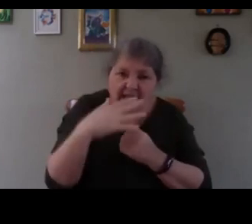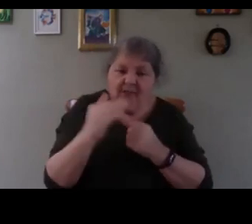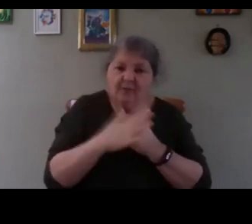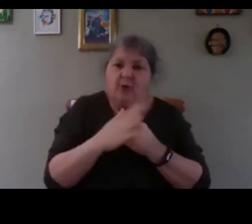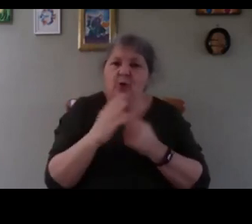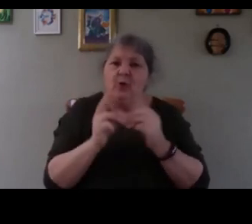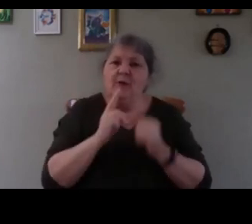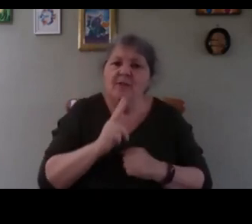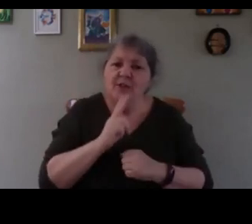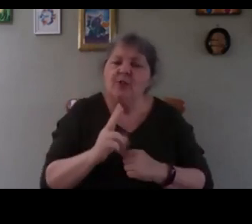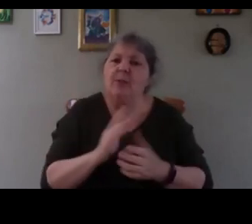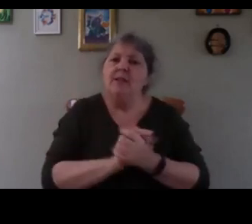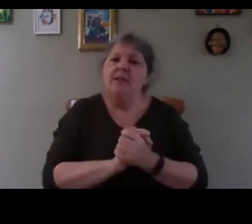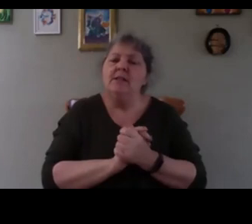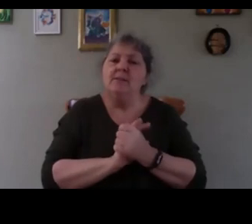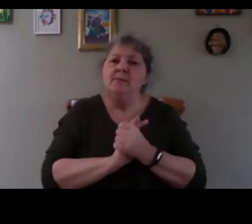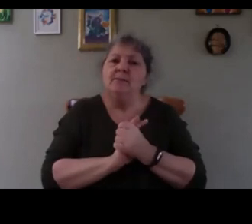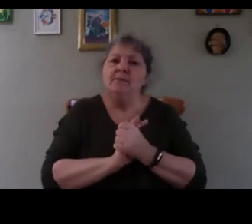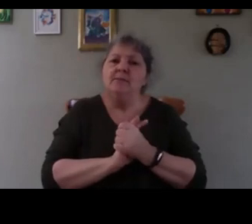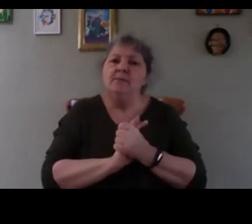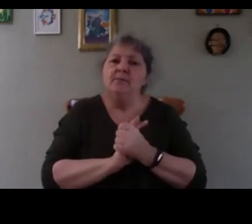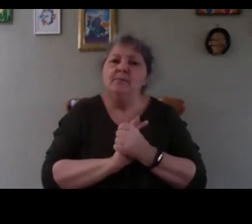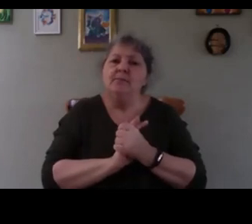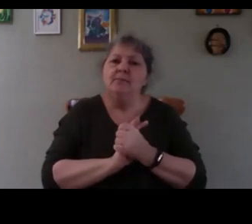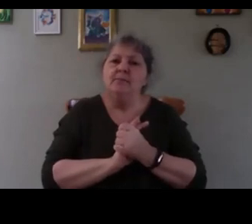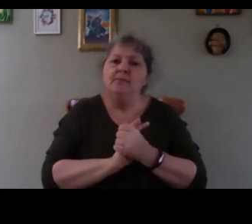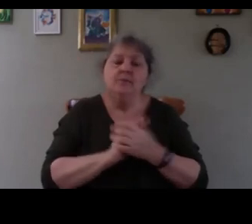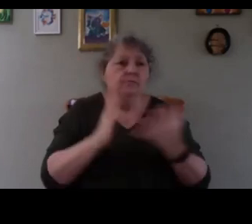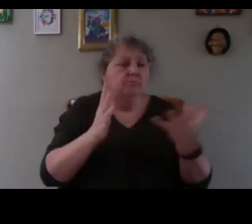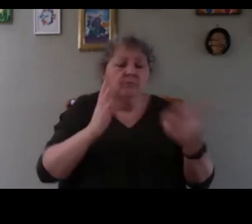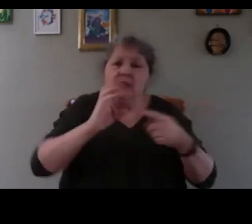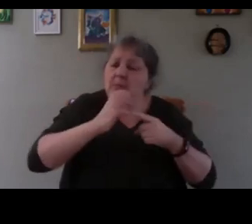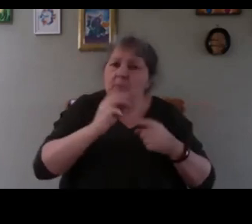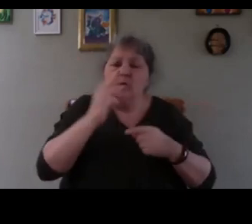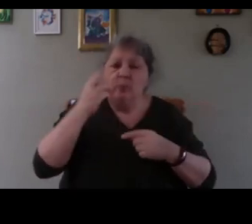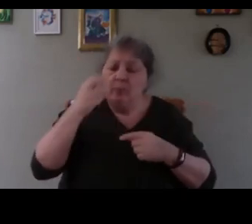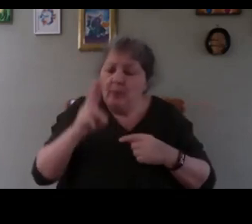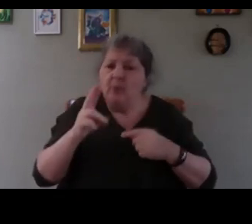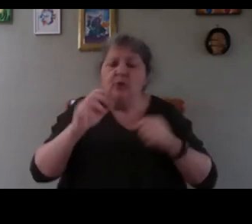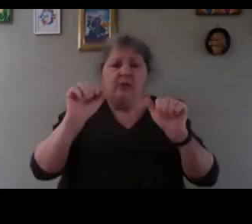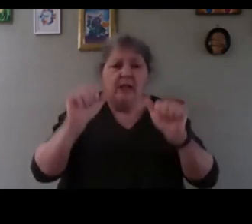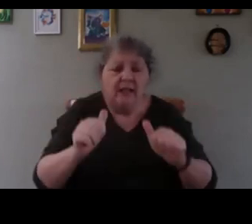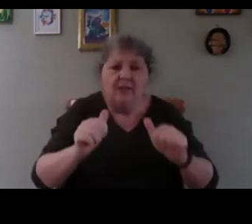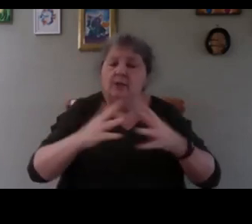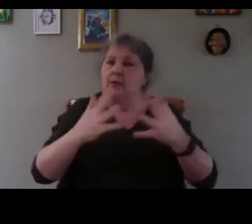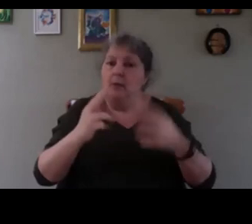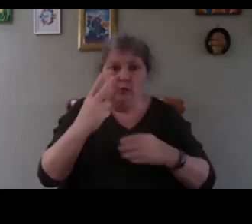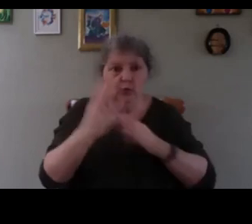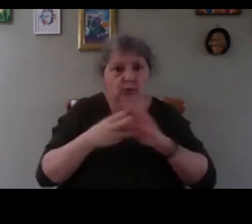tomatoes tomatoes peppers you can see all the small letters that was two weeks ago